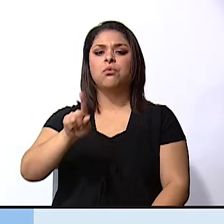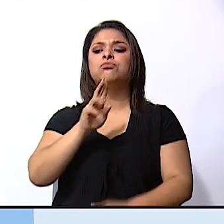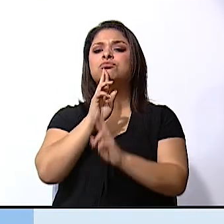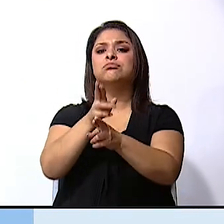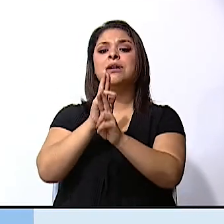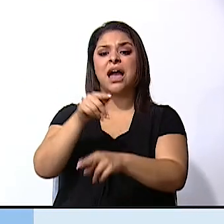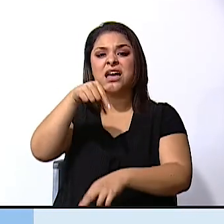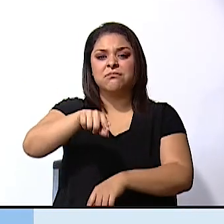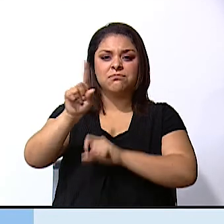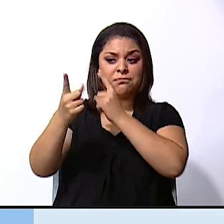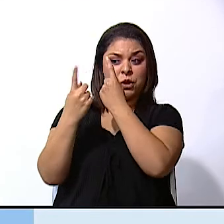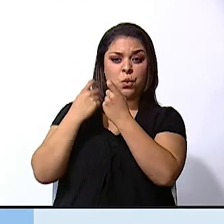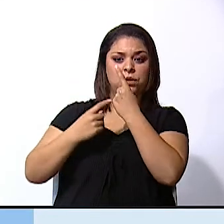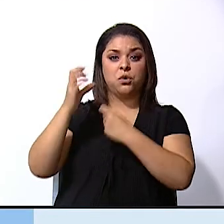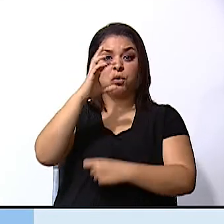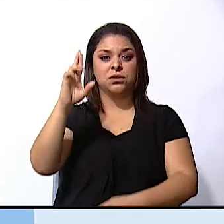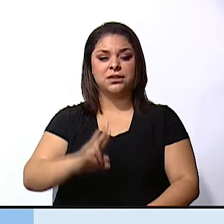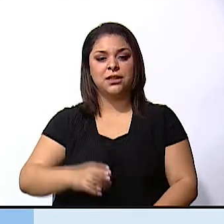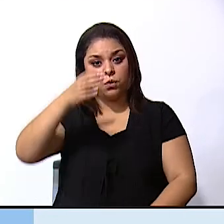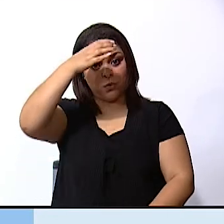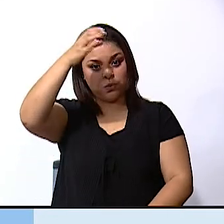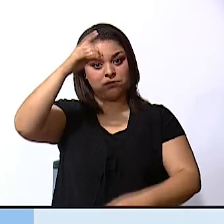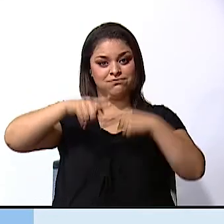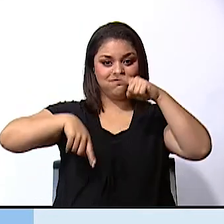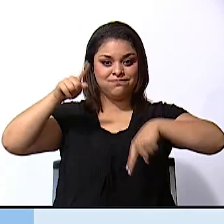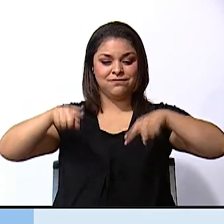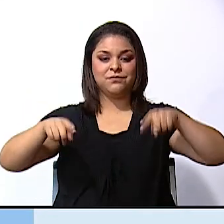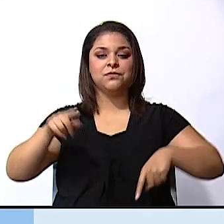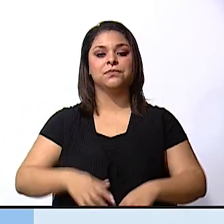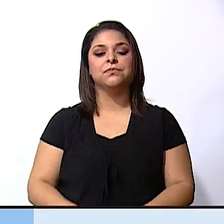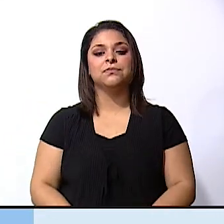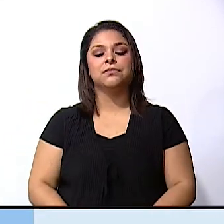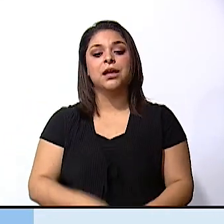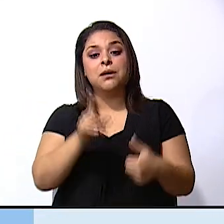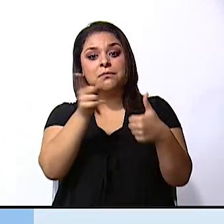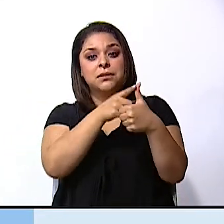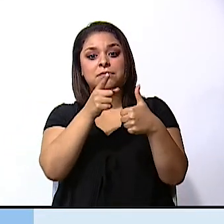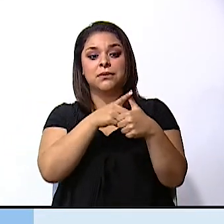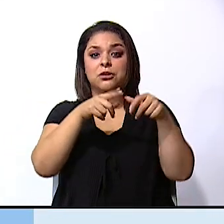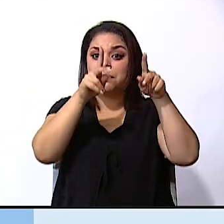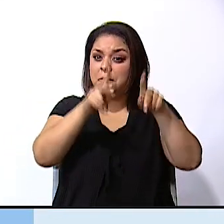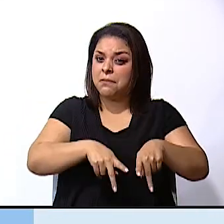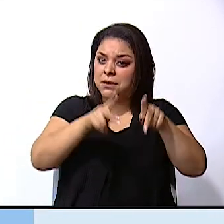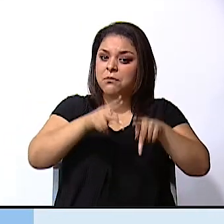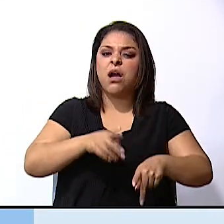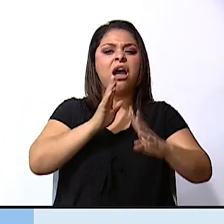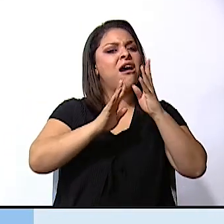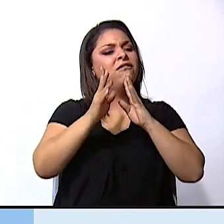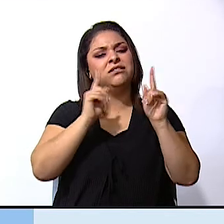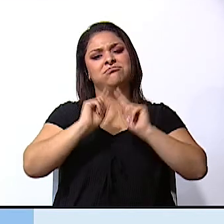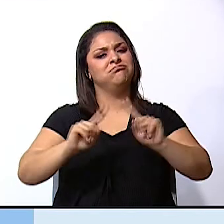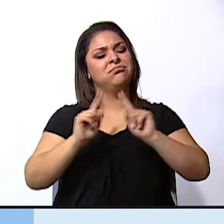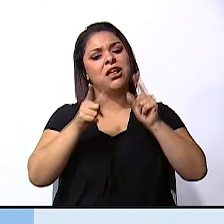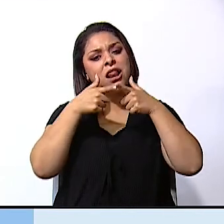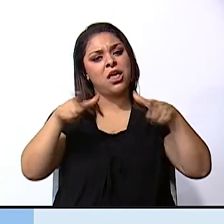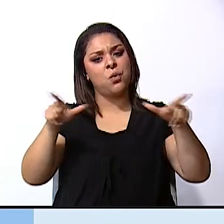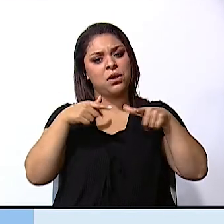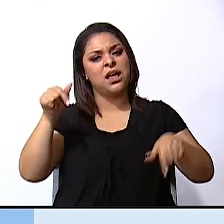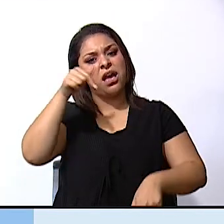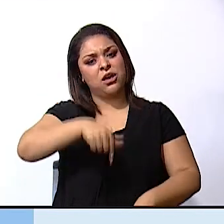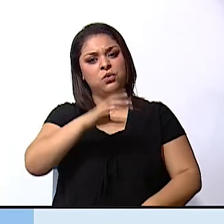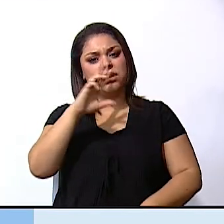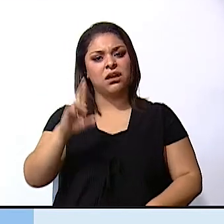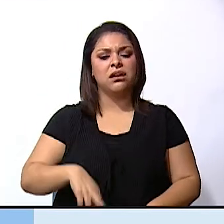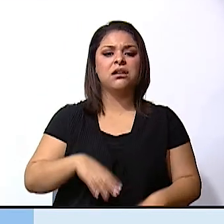Costa Rica's cultural diversity. First, people speak different languages in Costa Rica like English,